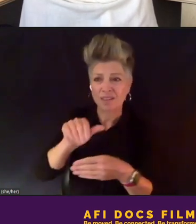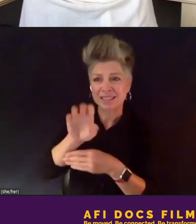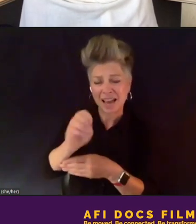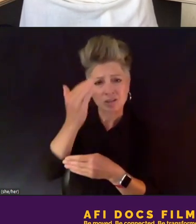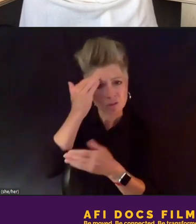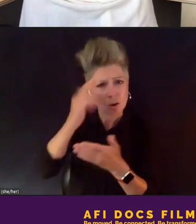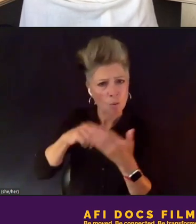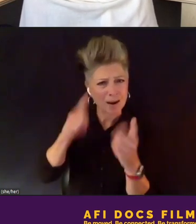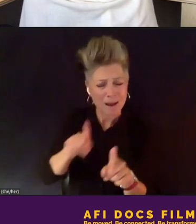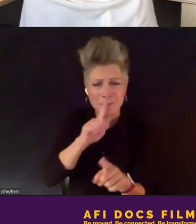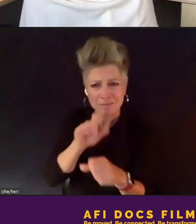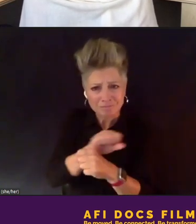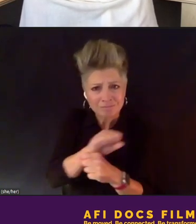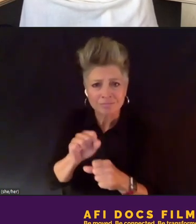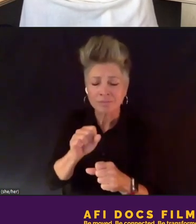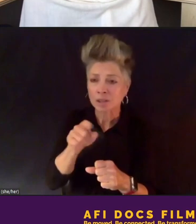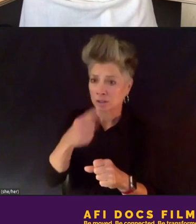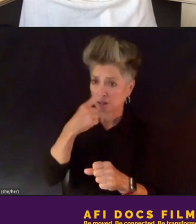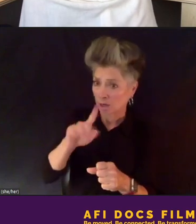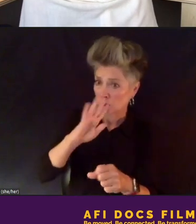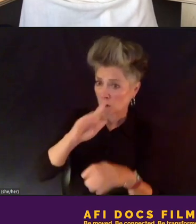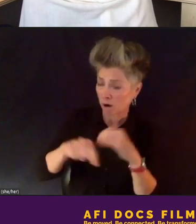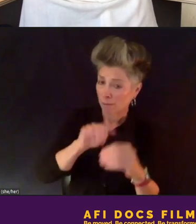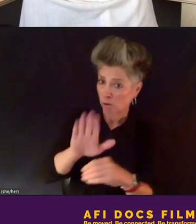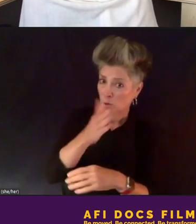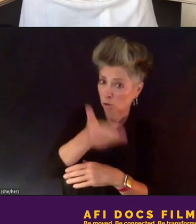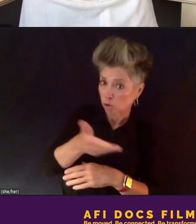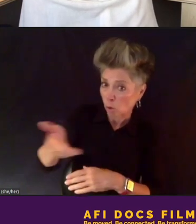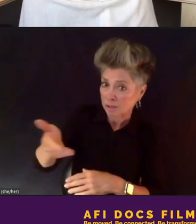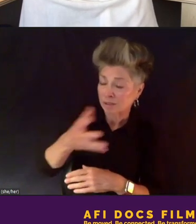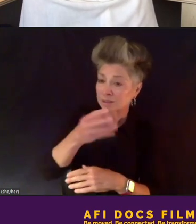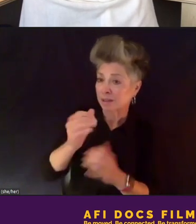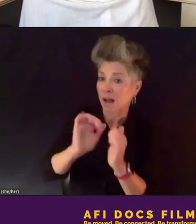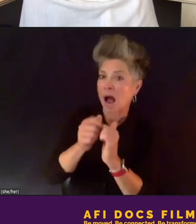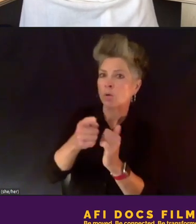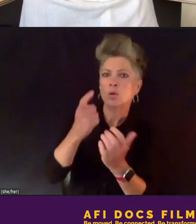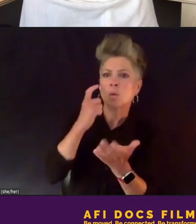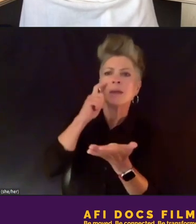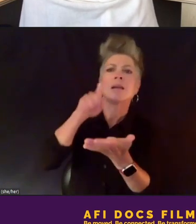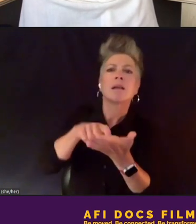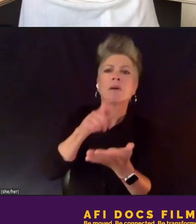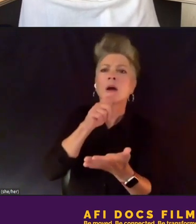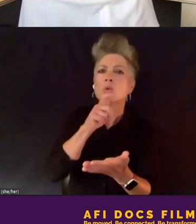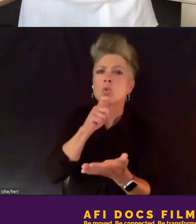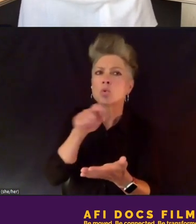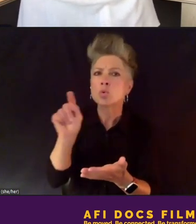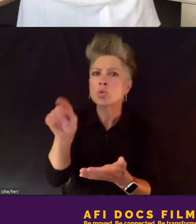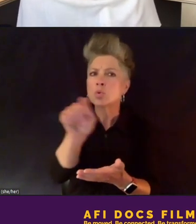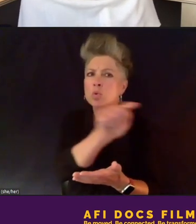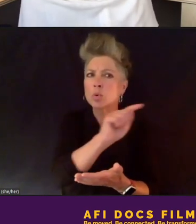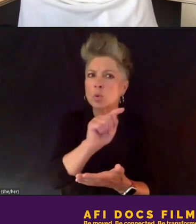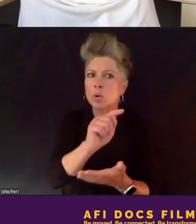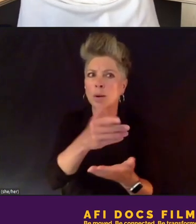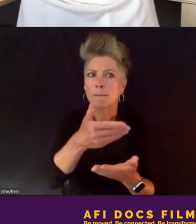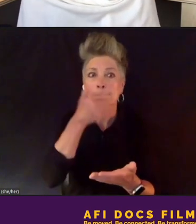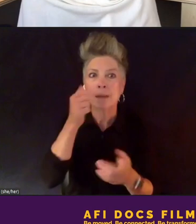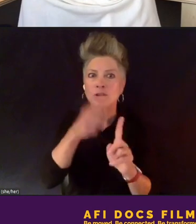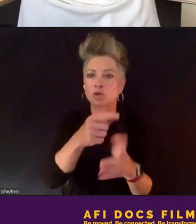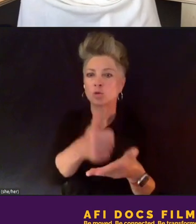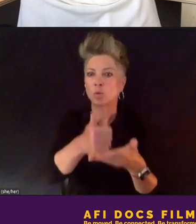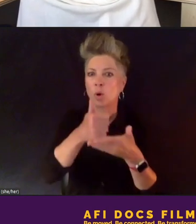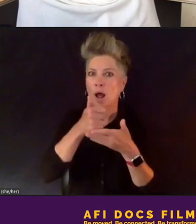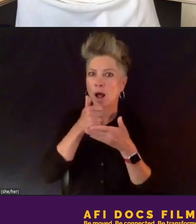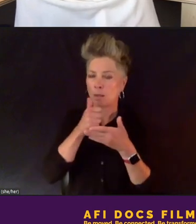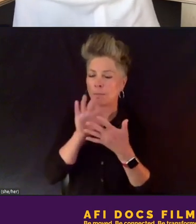sources a little bit, Sonia, and kind of how you identify, you know, who who would help kind of unravel this mystery for us.